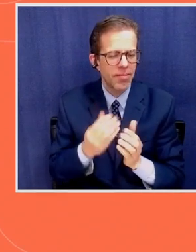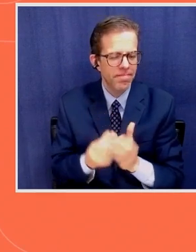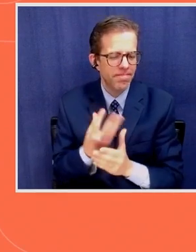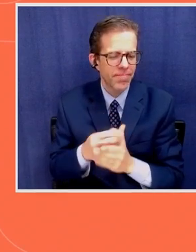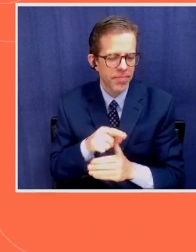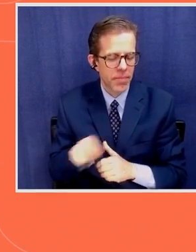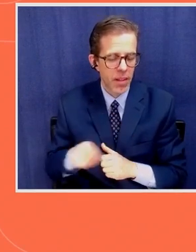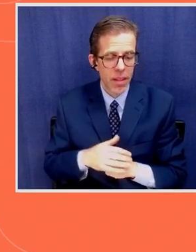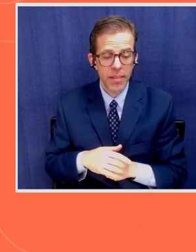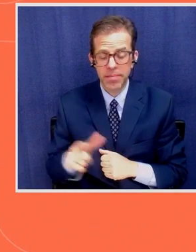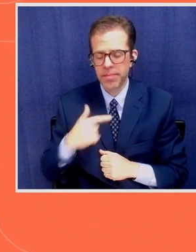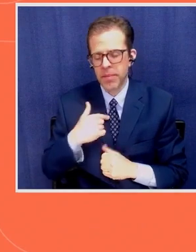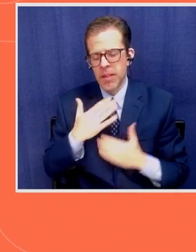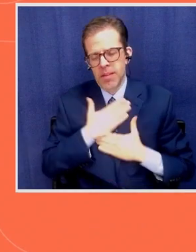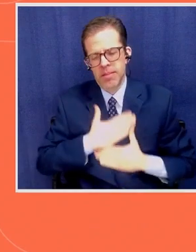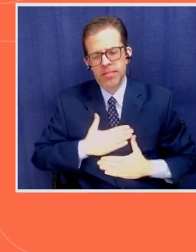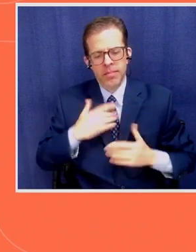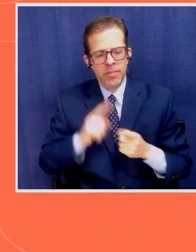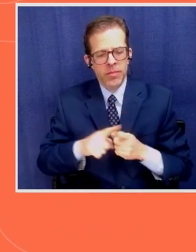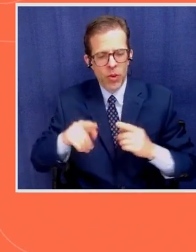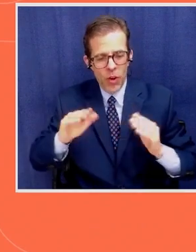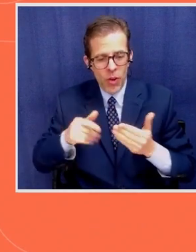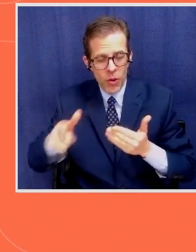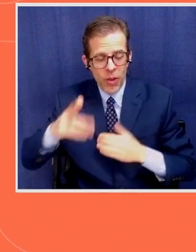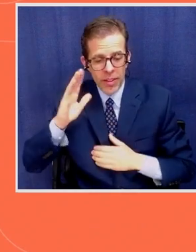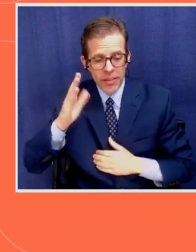introduce the speaker, Anne Singheo,